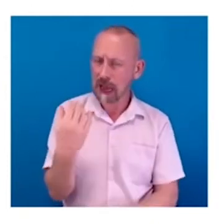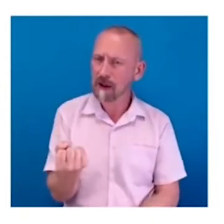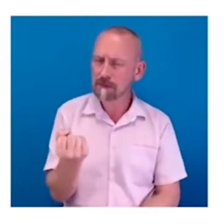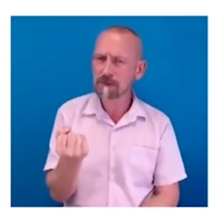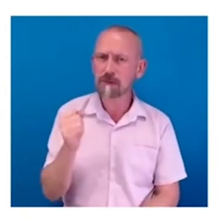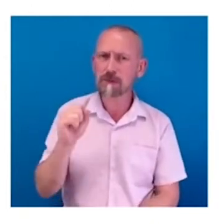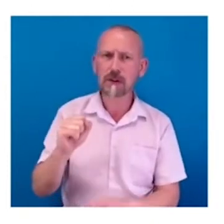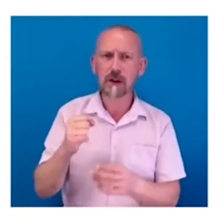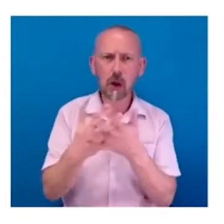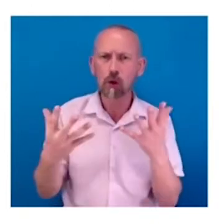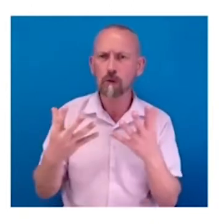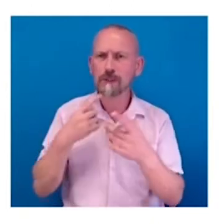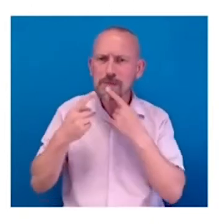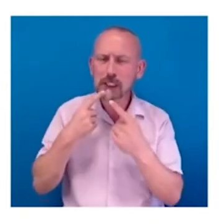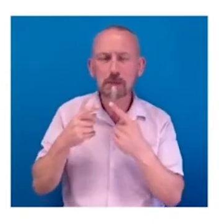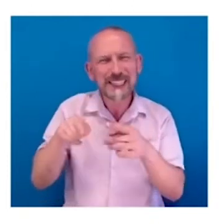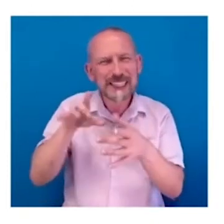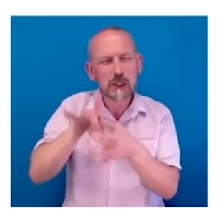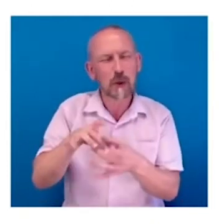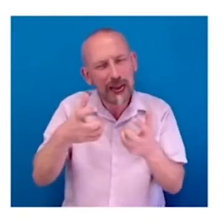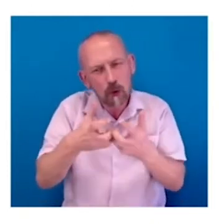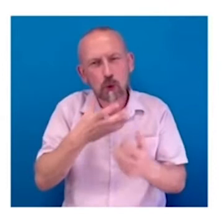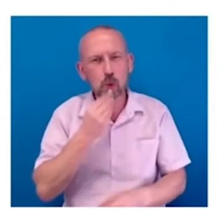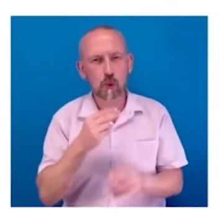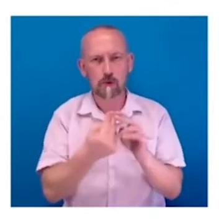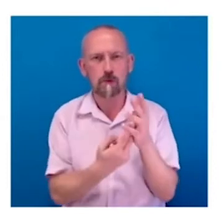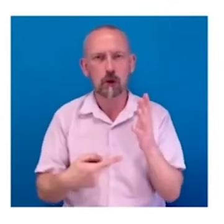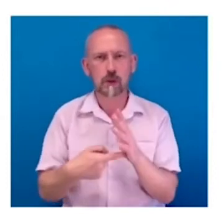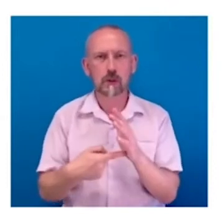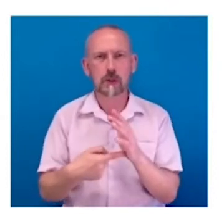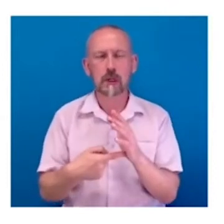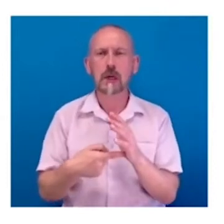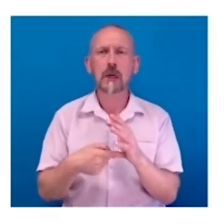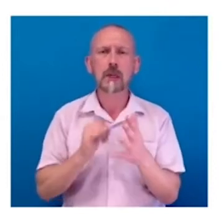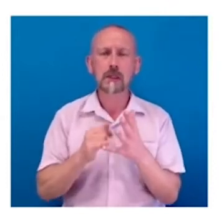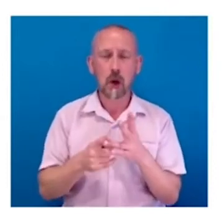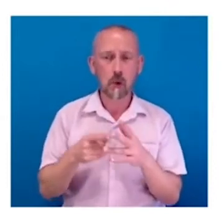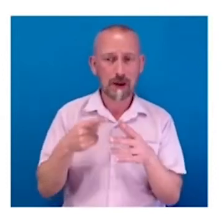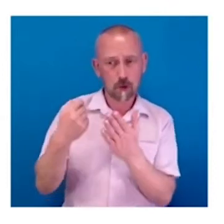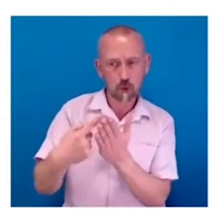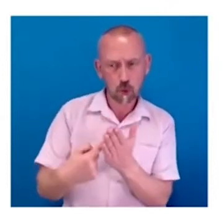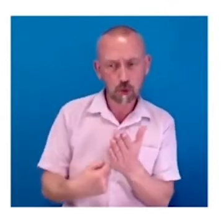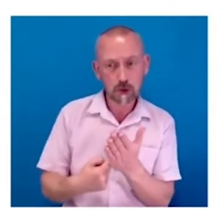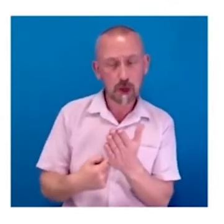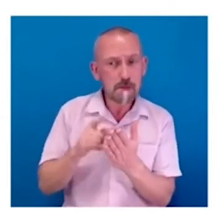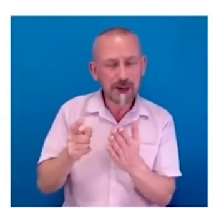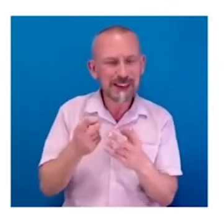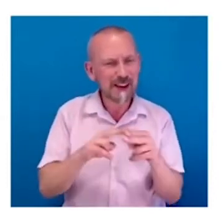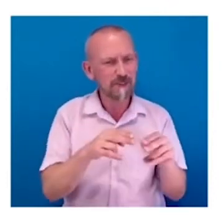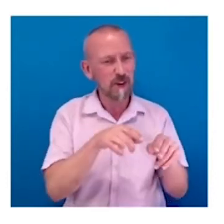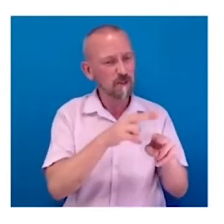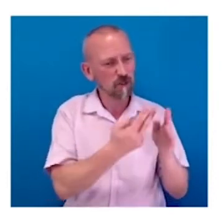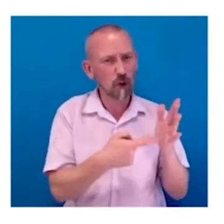think, probably misquoting Jared Smith here. But, you know, by applying those rules to a bad choice, you're putting, you know, accessibility